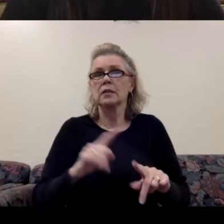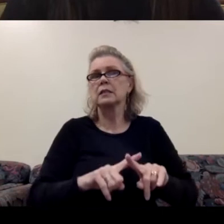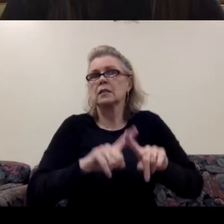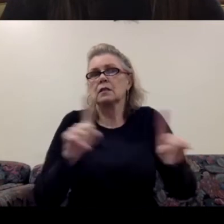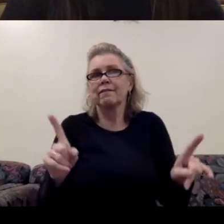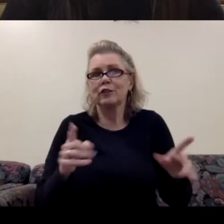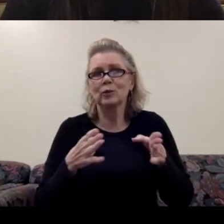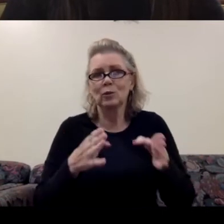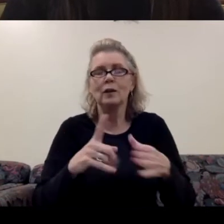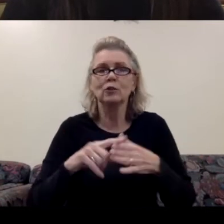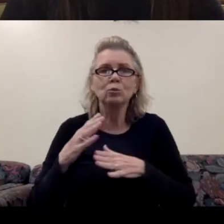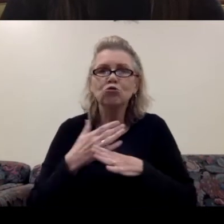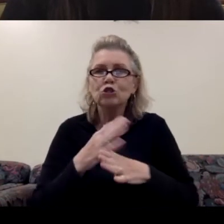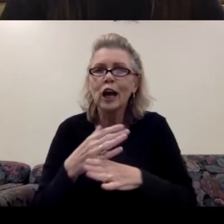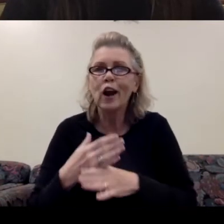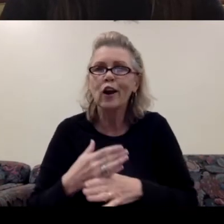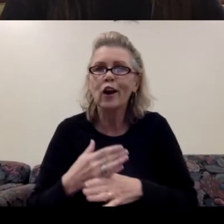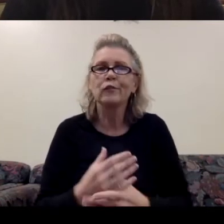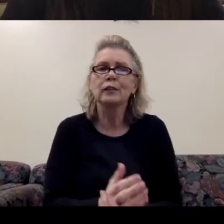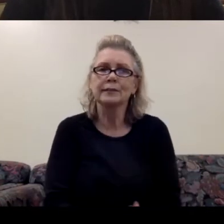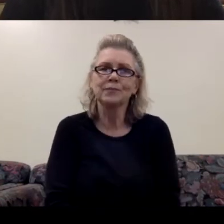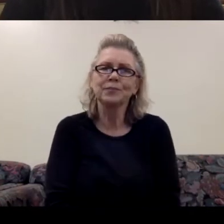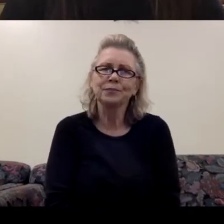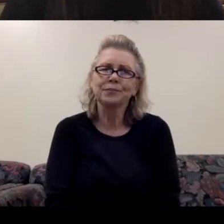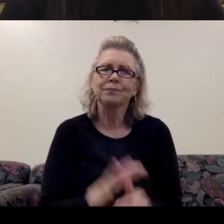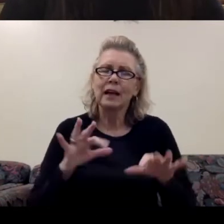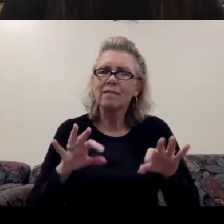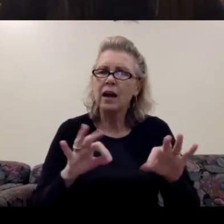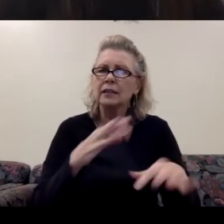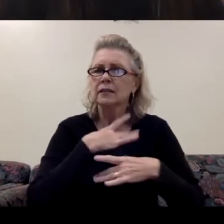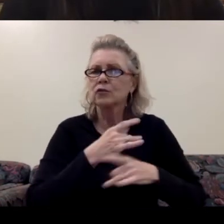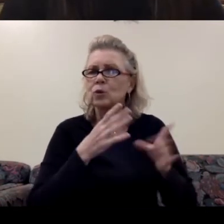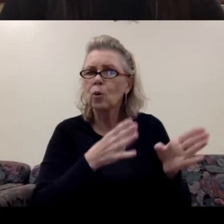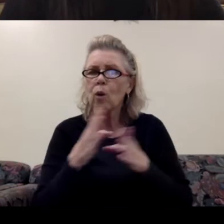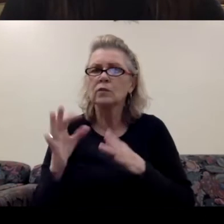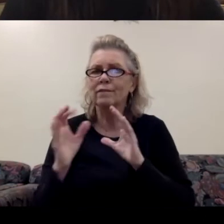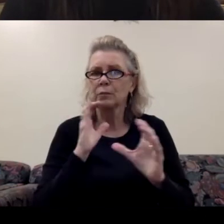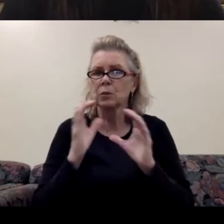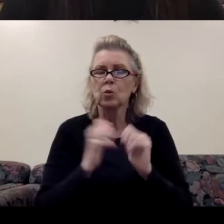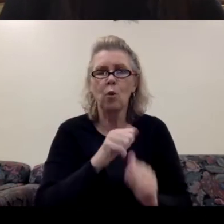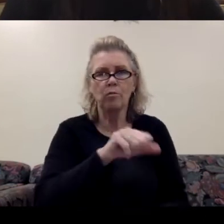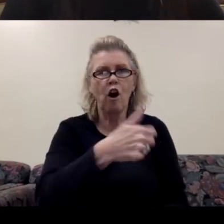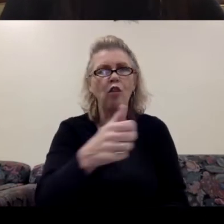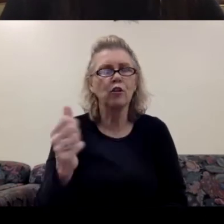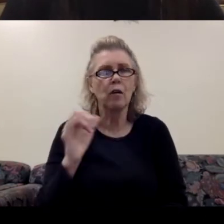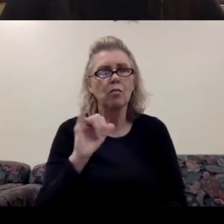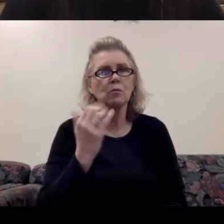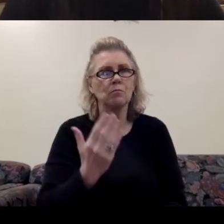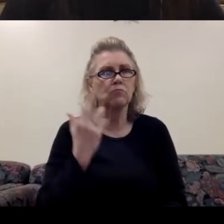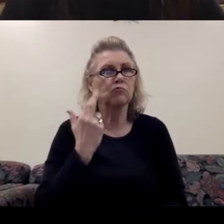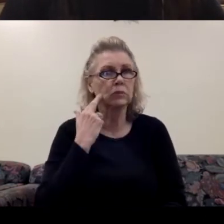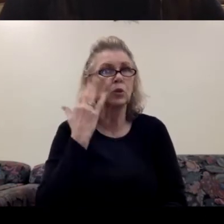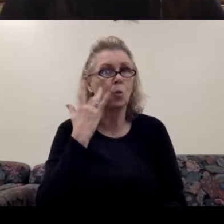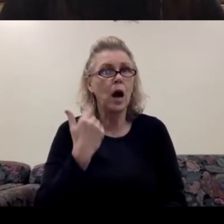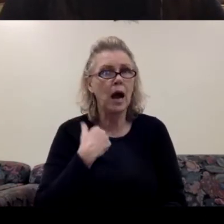and finding interesting ways of communicating with others. And that was probably the reason that I